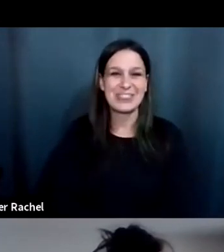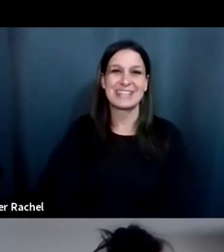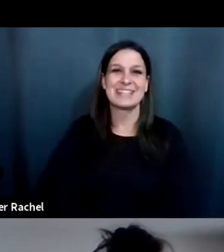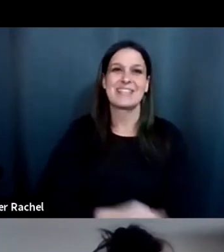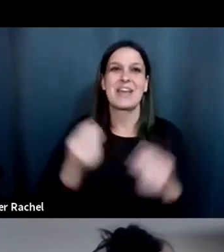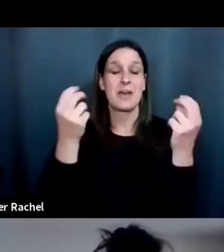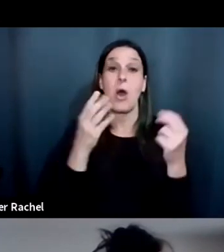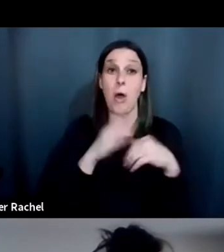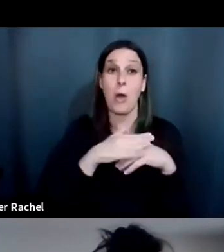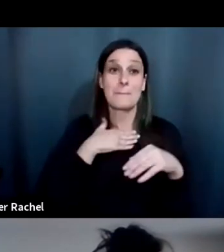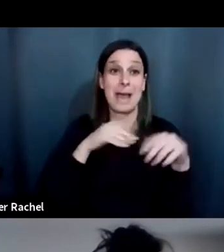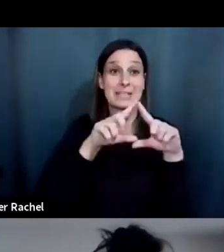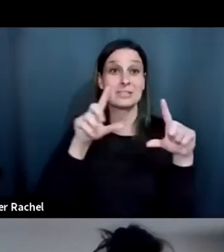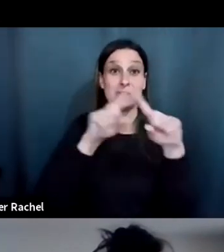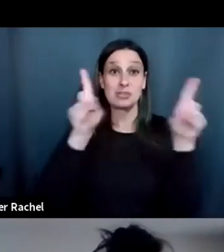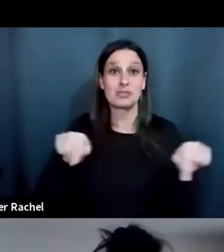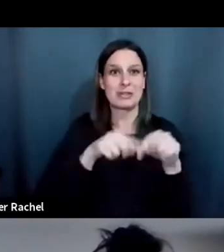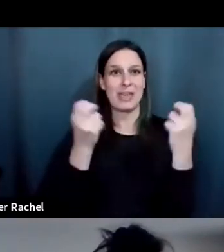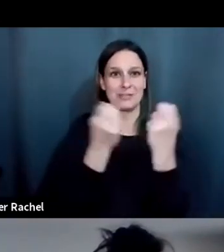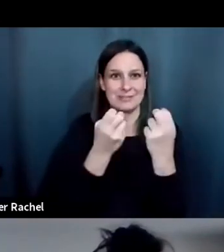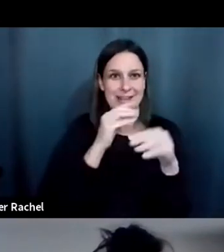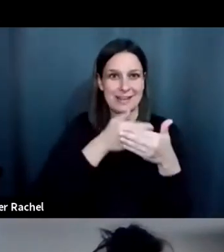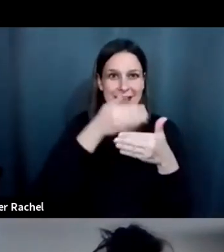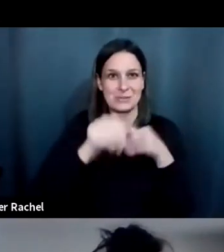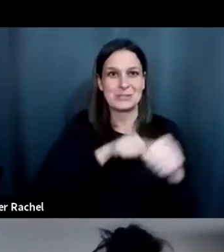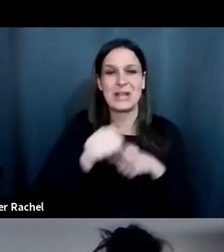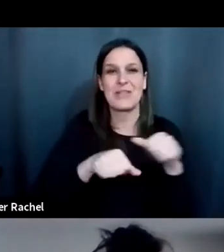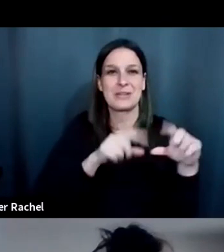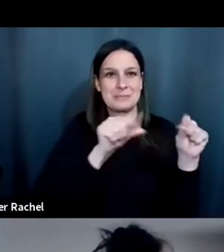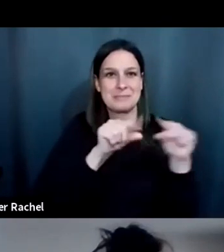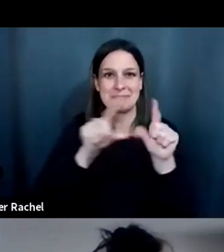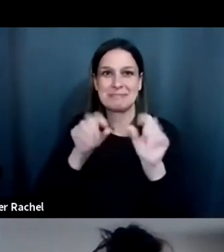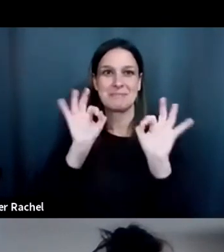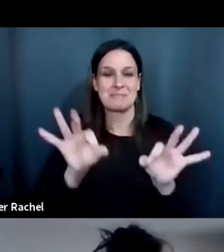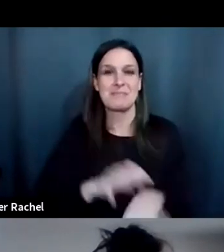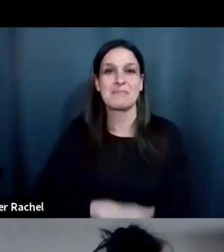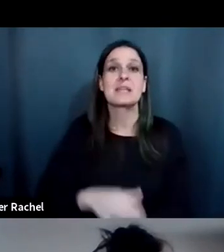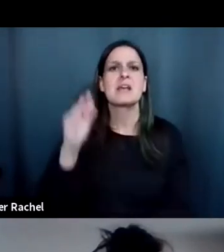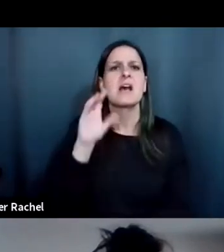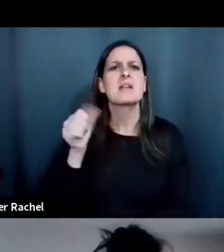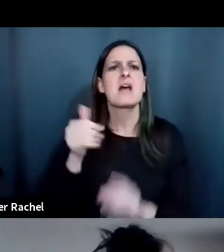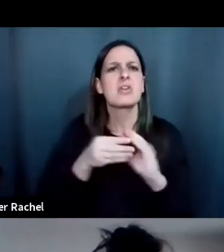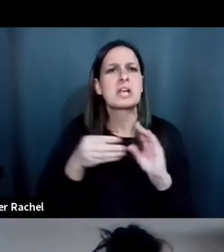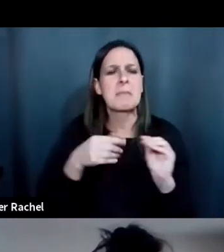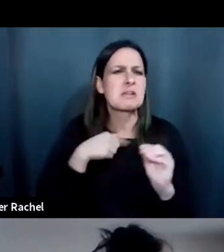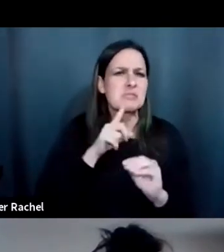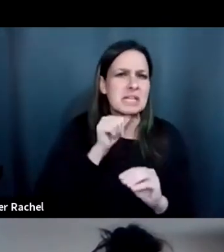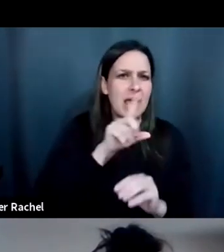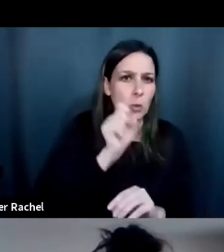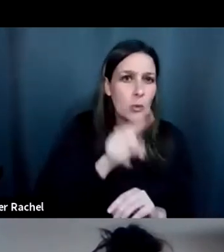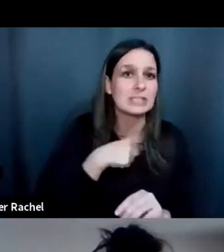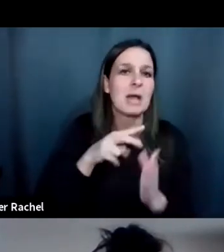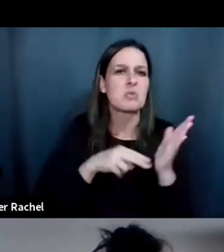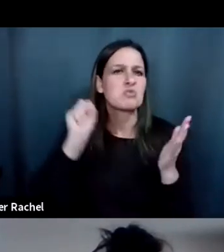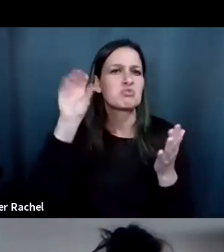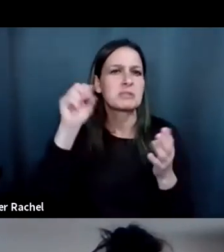side by side on my screen. It's lovely. Um, uh, here's another comment. Um, don't know if there's a question, um, but let me read